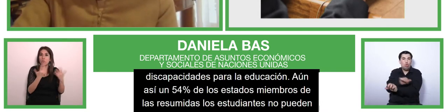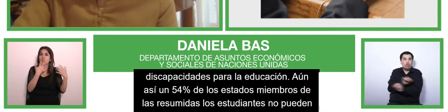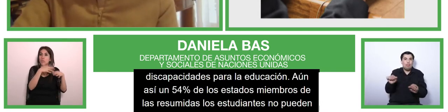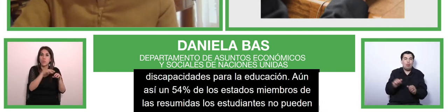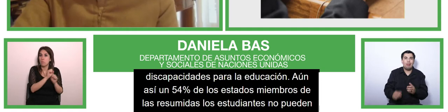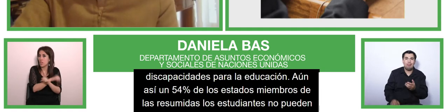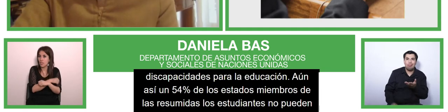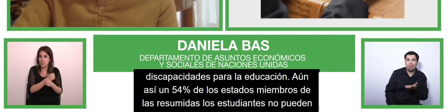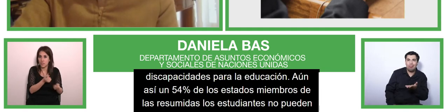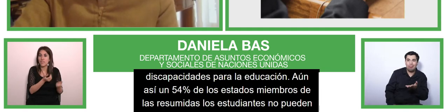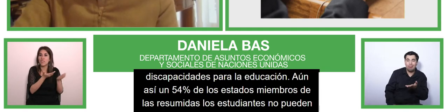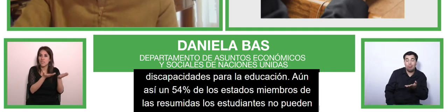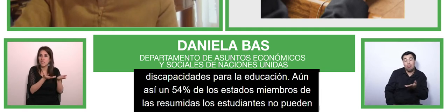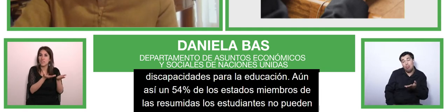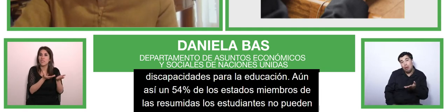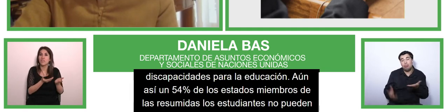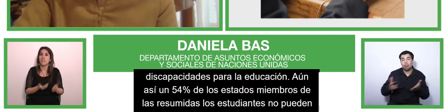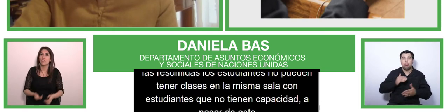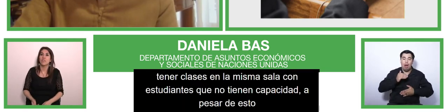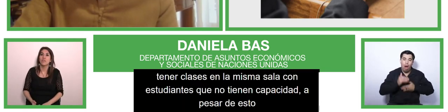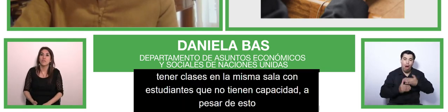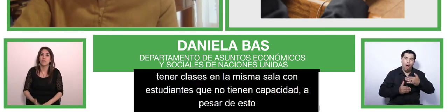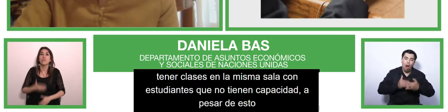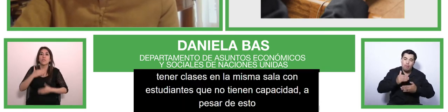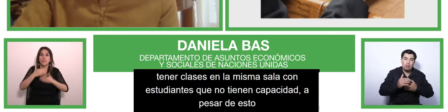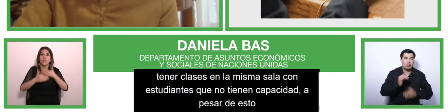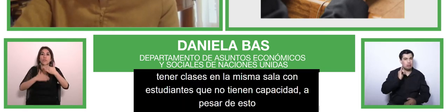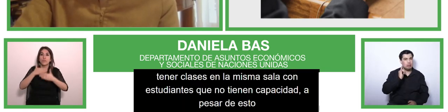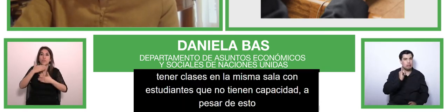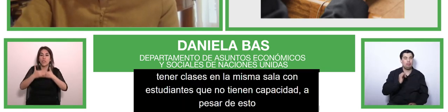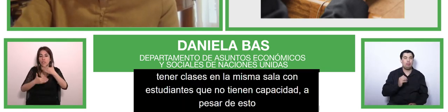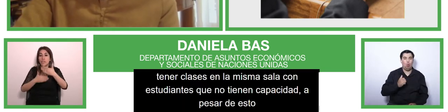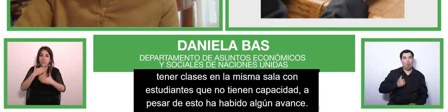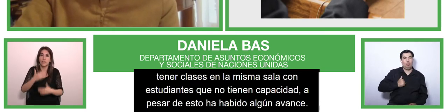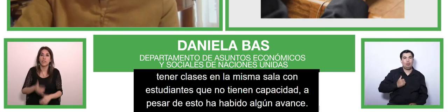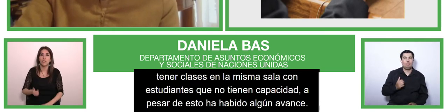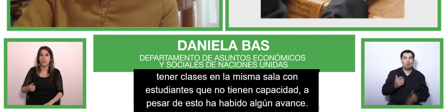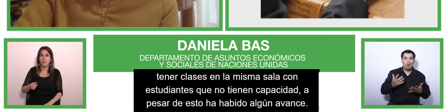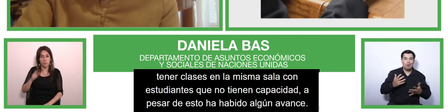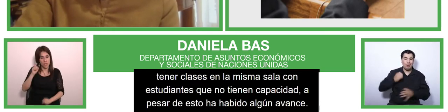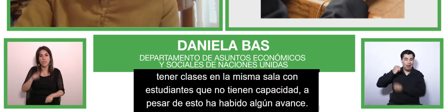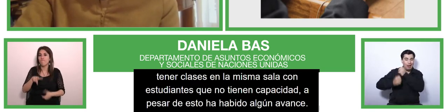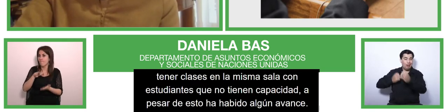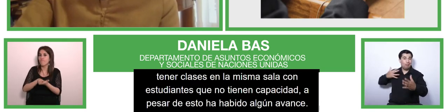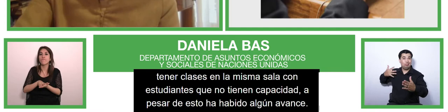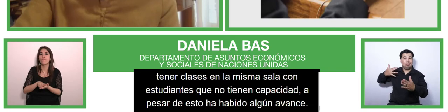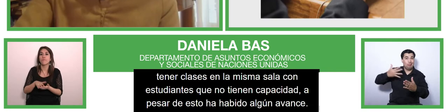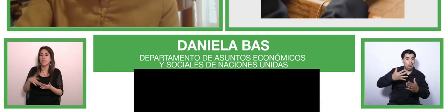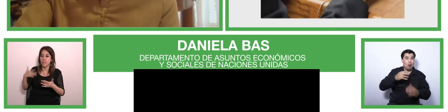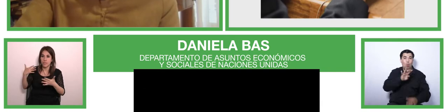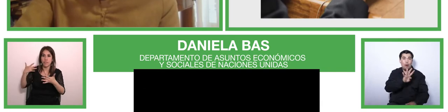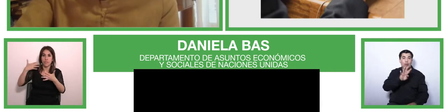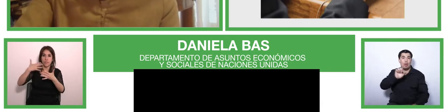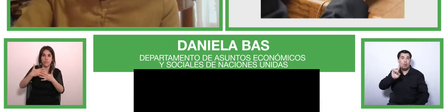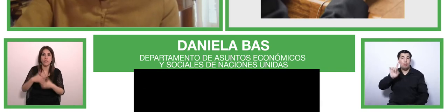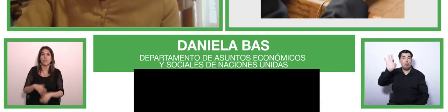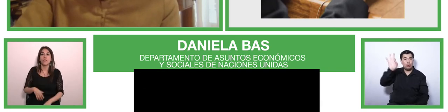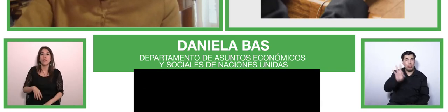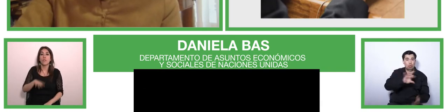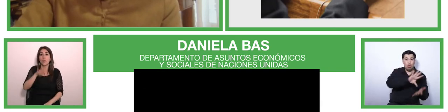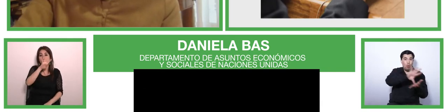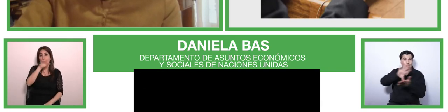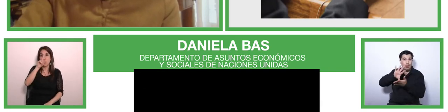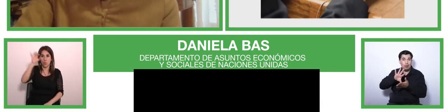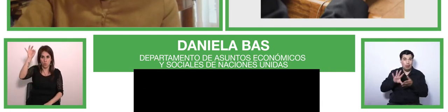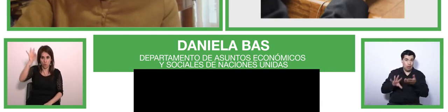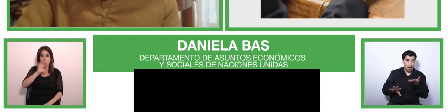in fact in these recent years 41 percent of countries again making reference to the